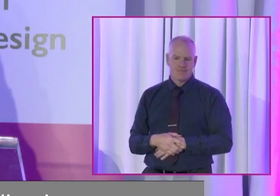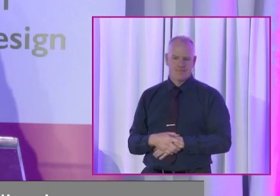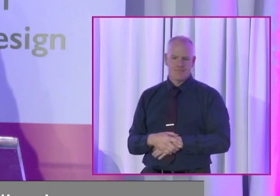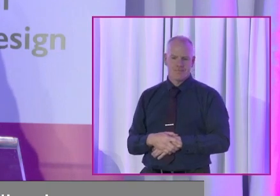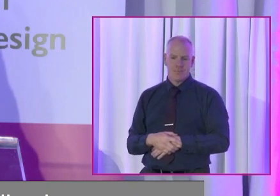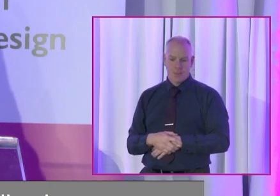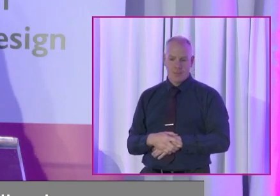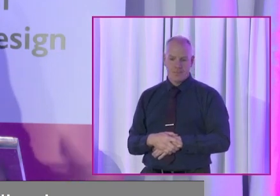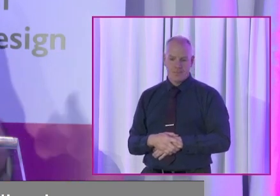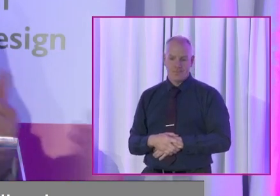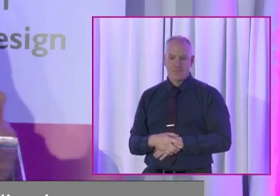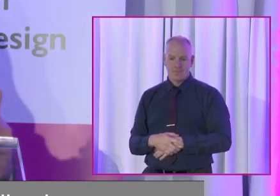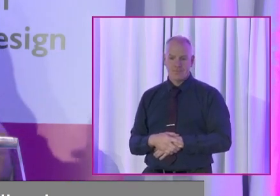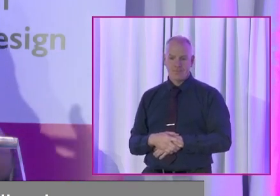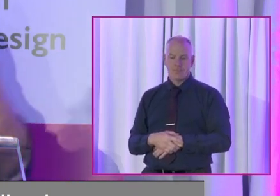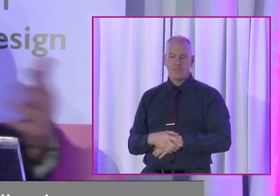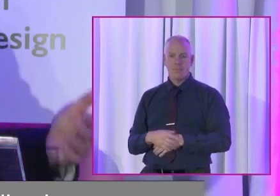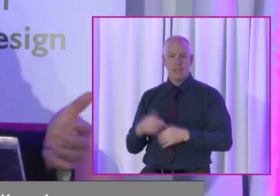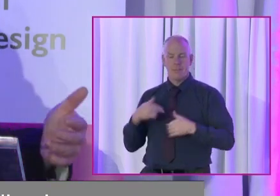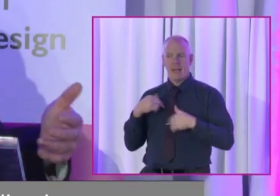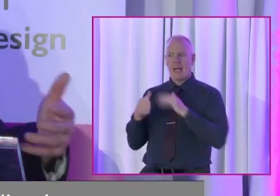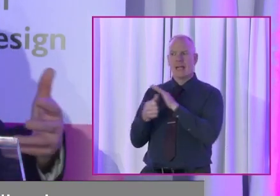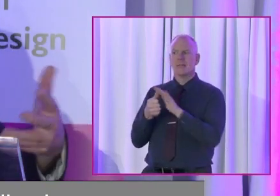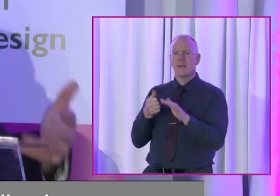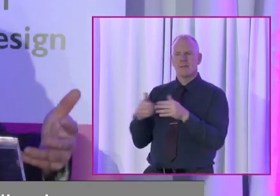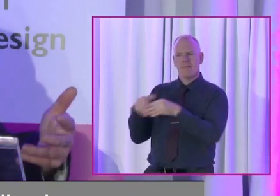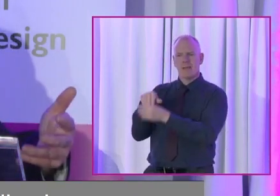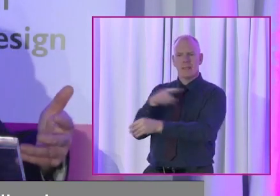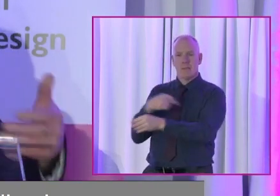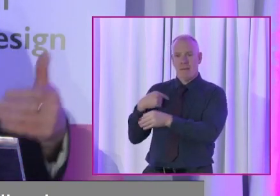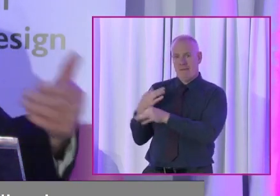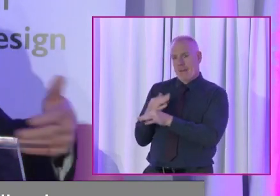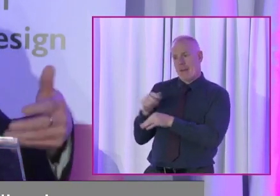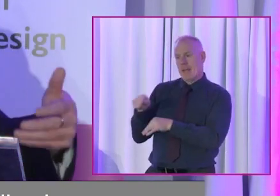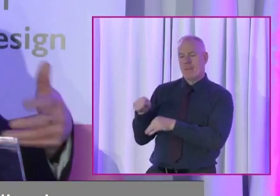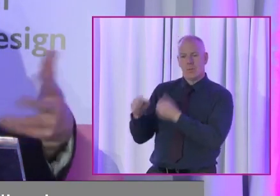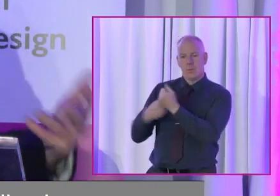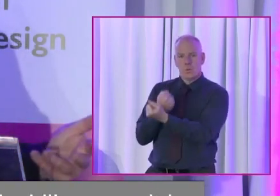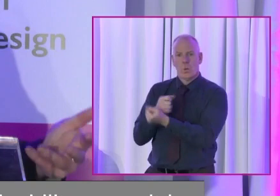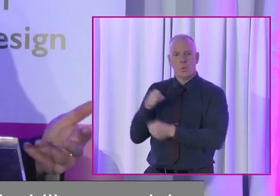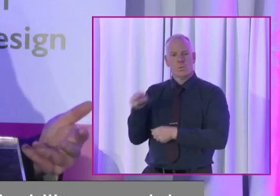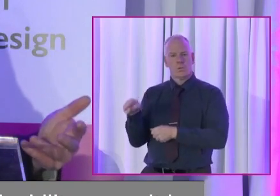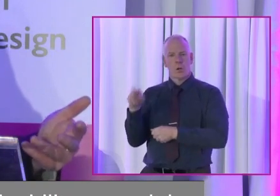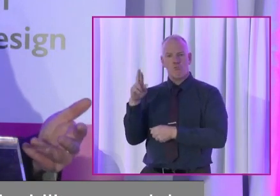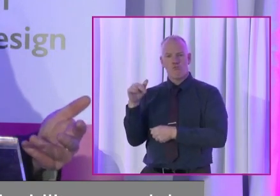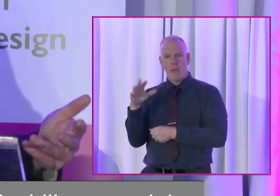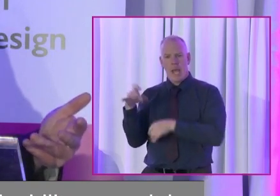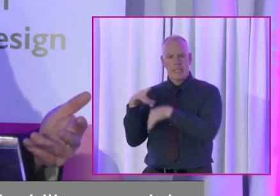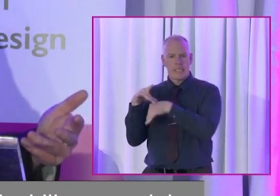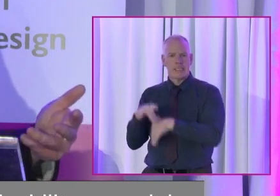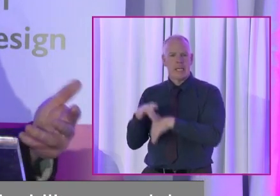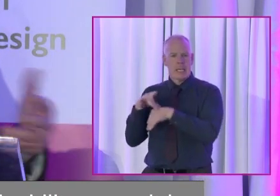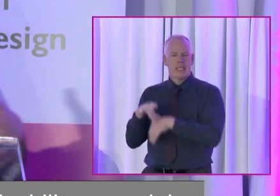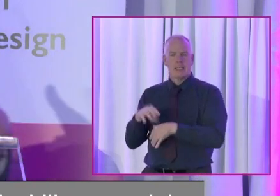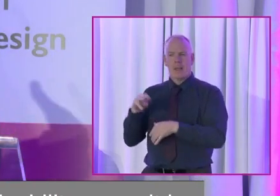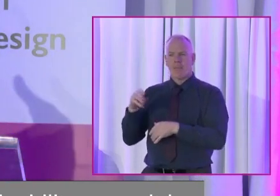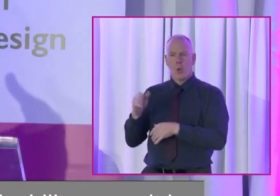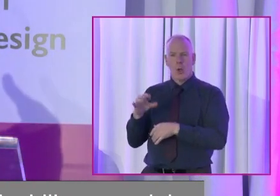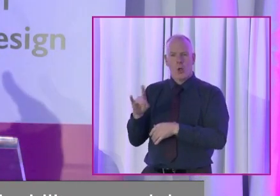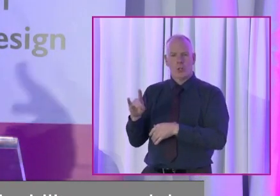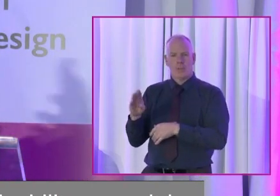And so my experience of disability comes through our family and my son, who is a rare disease, Pelizzais, Mertz-Bakker disease.